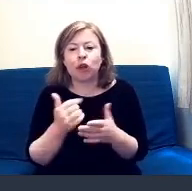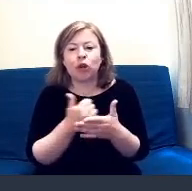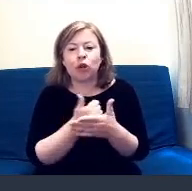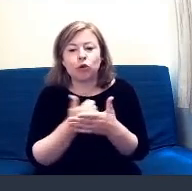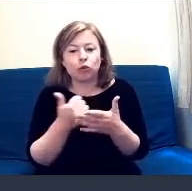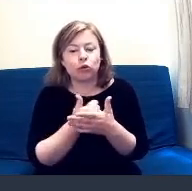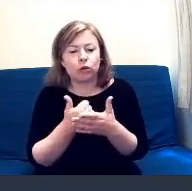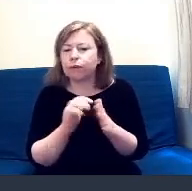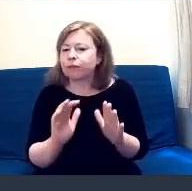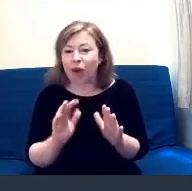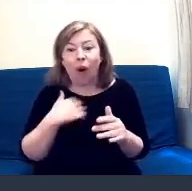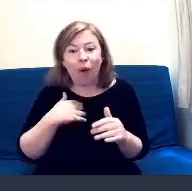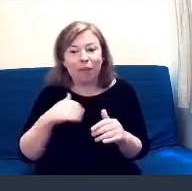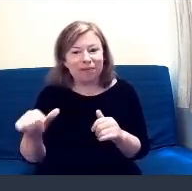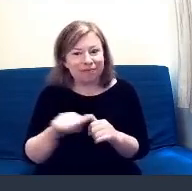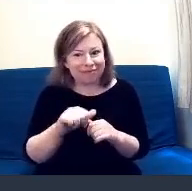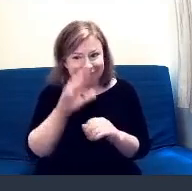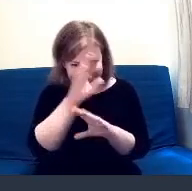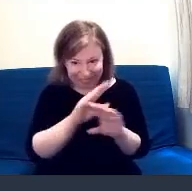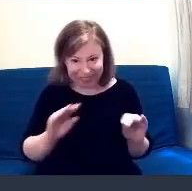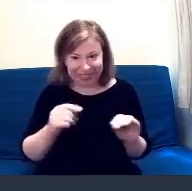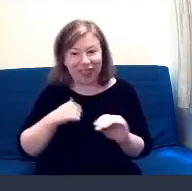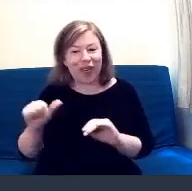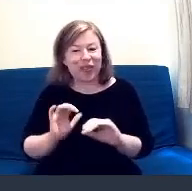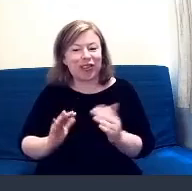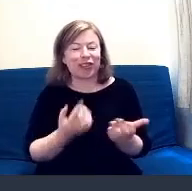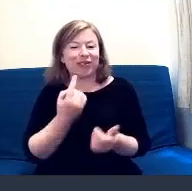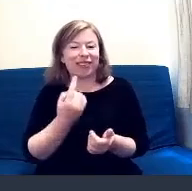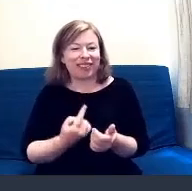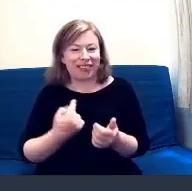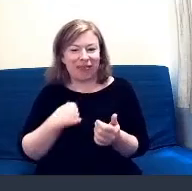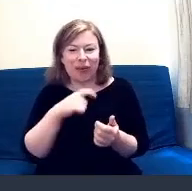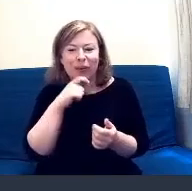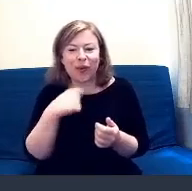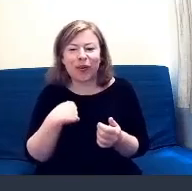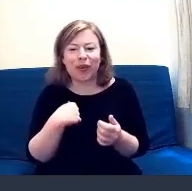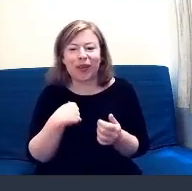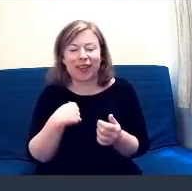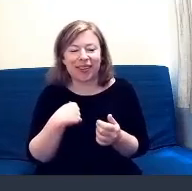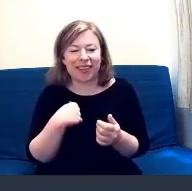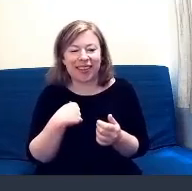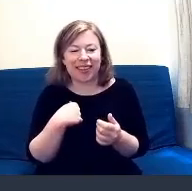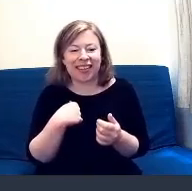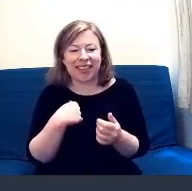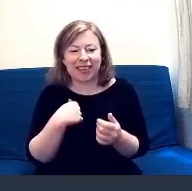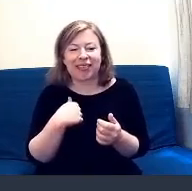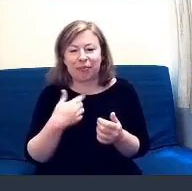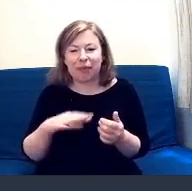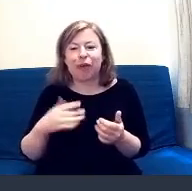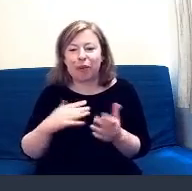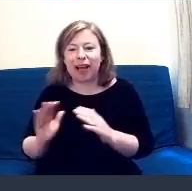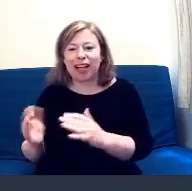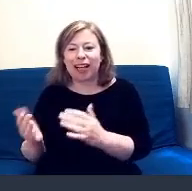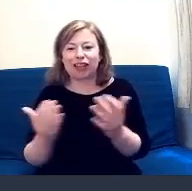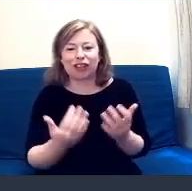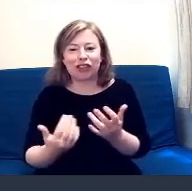Sorry, my name. Let me introduce myself first before me to introduce the rest of